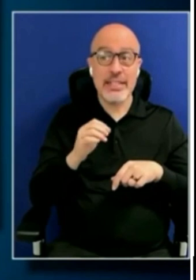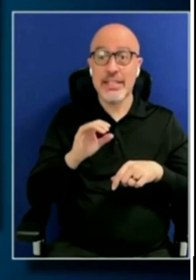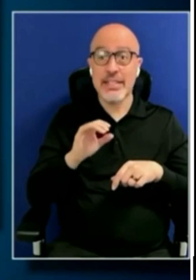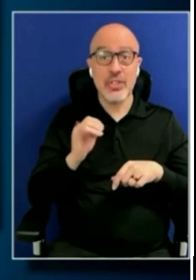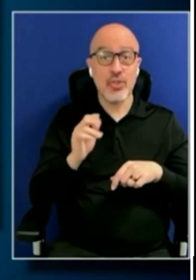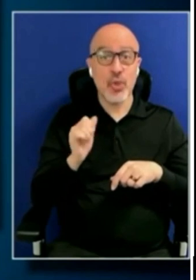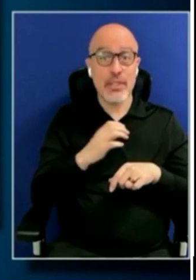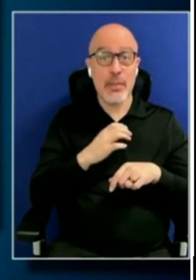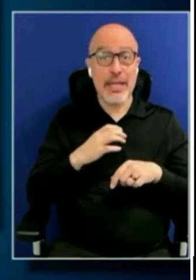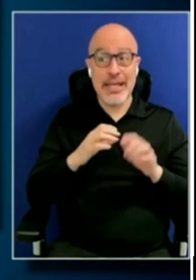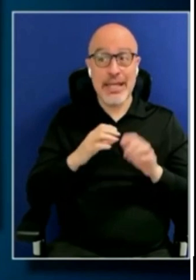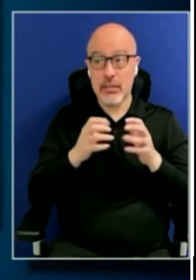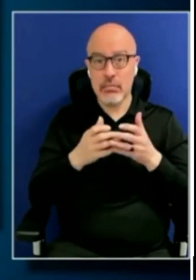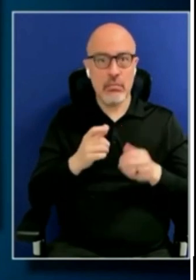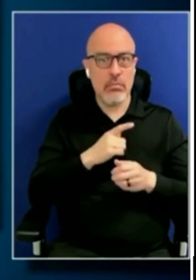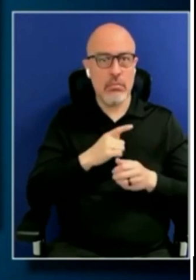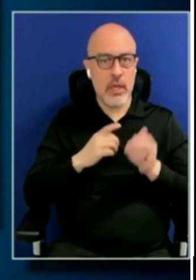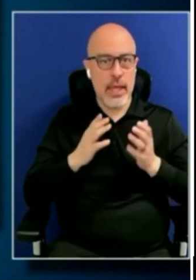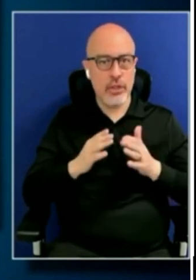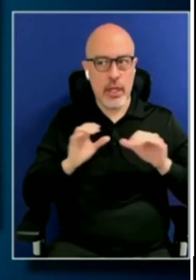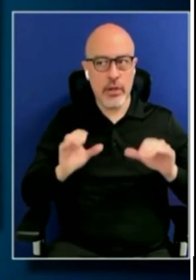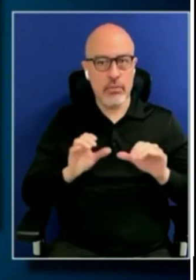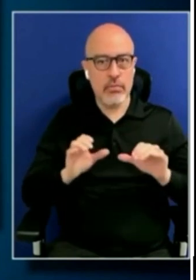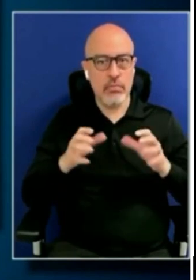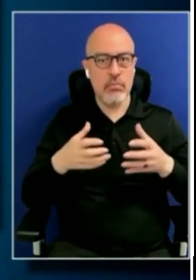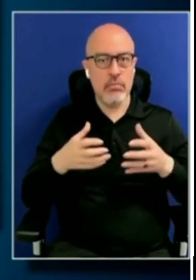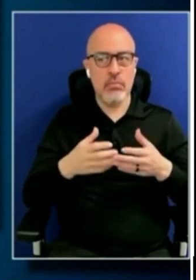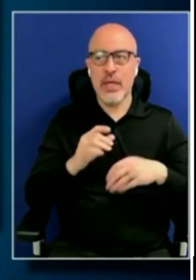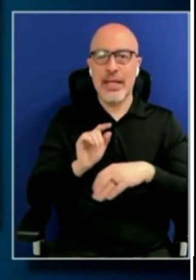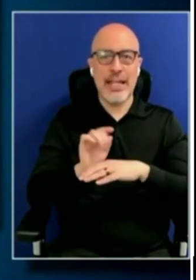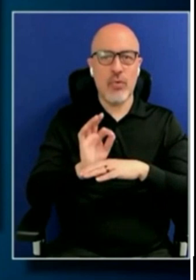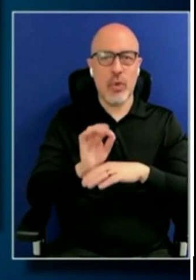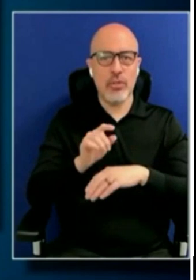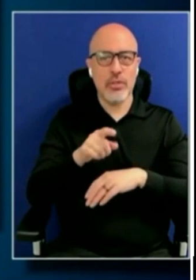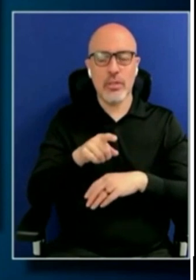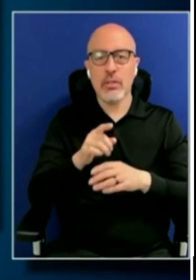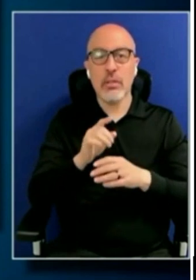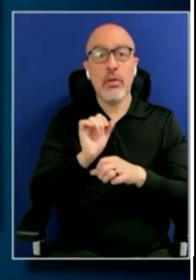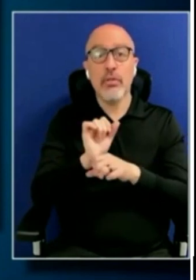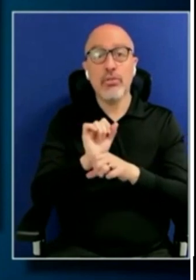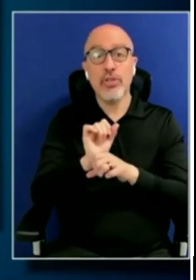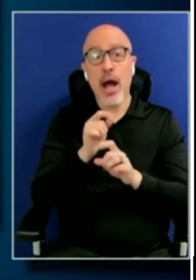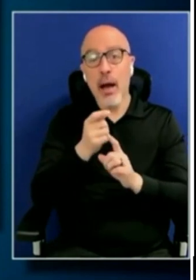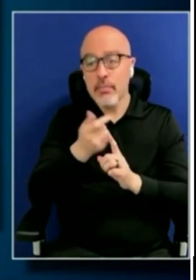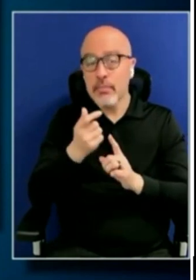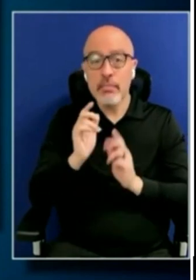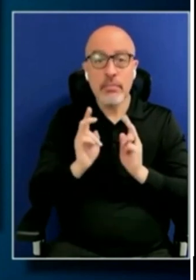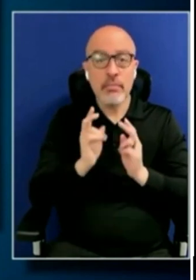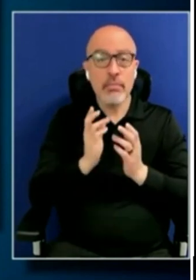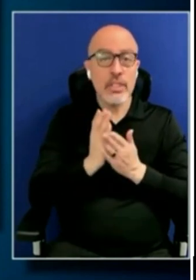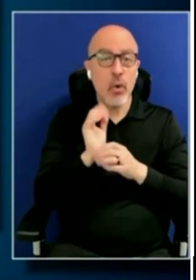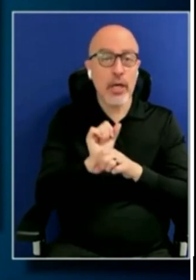actively put together a task force whose whole job was to root out civil rights workers and any